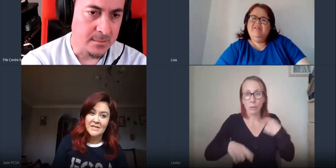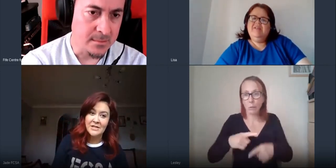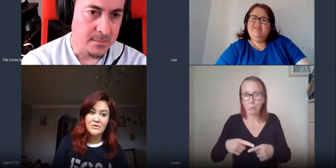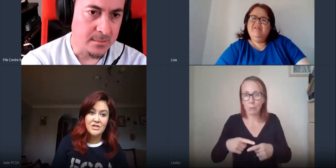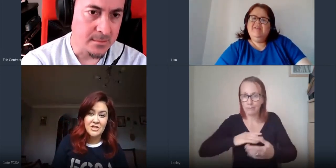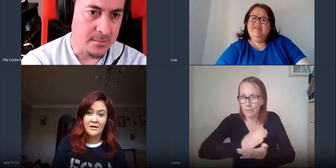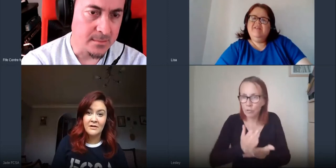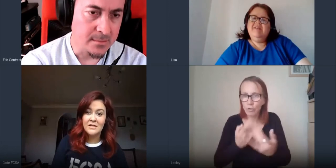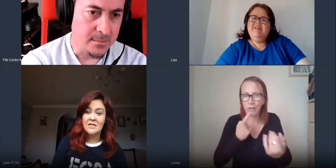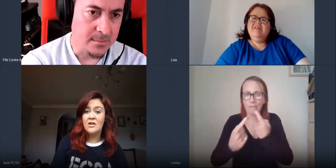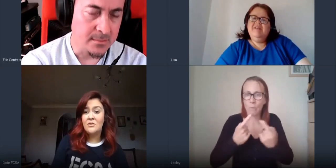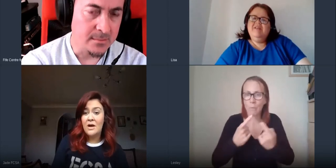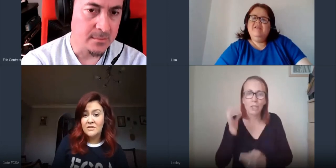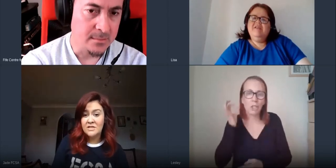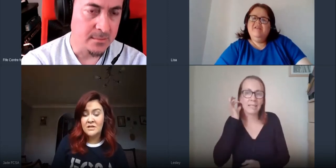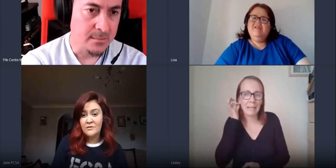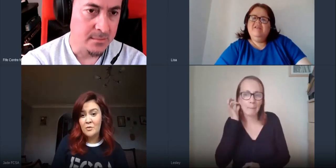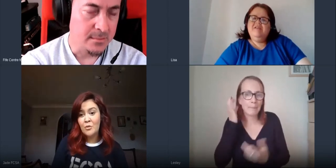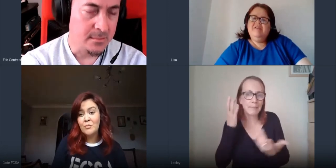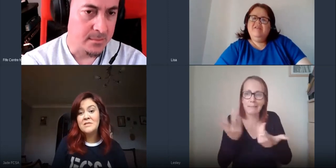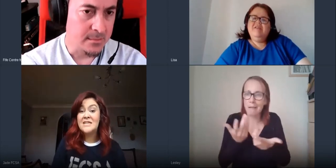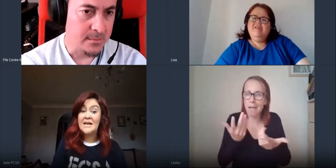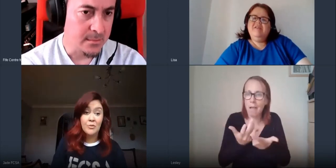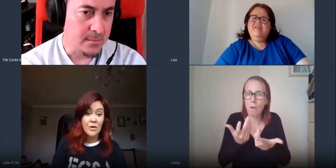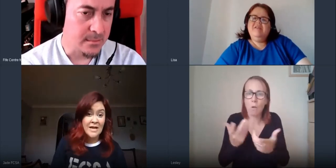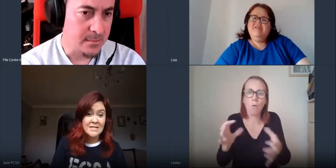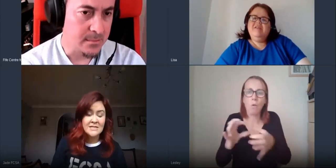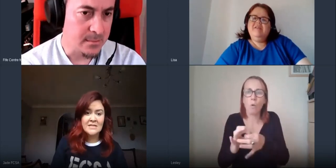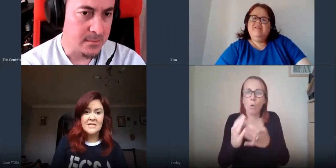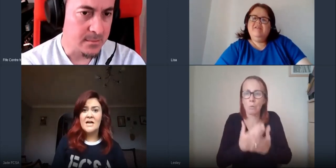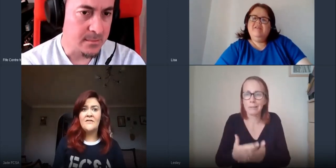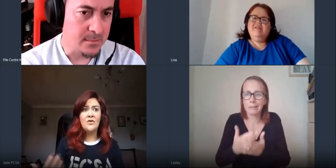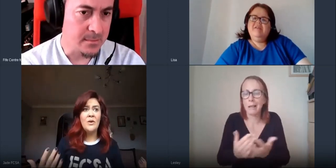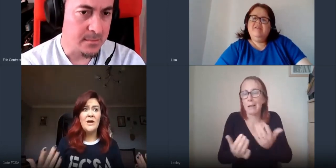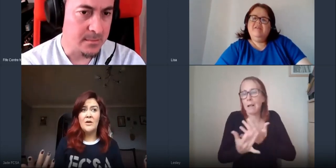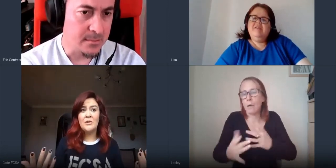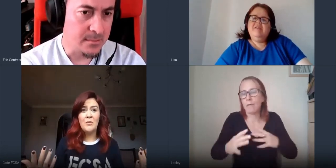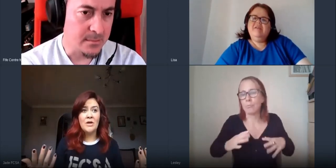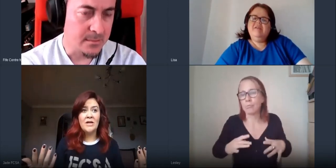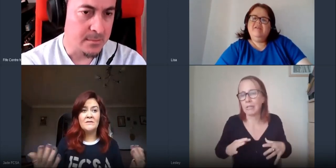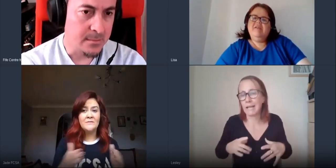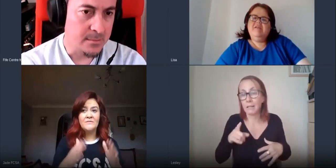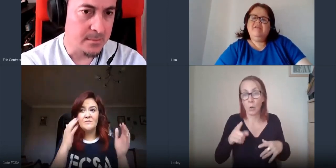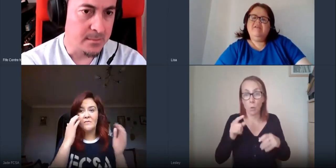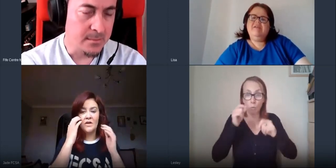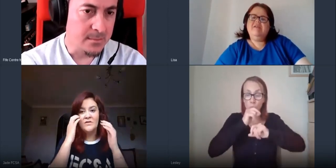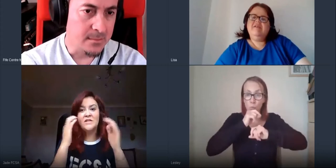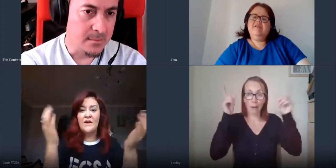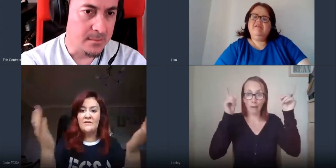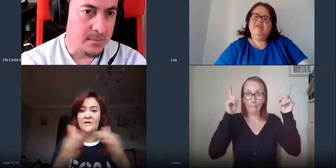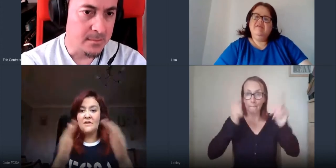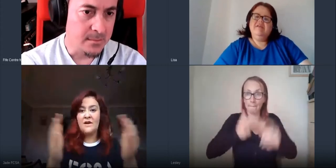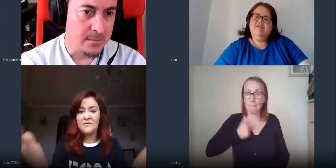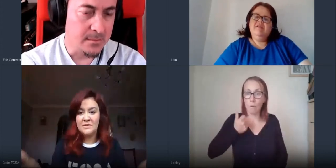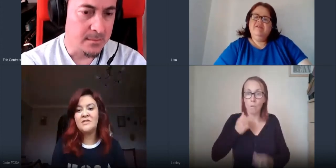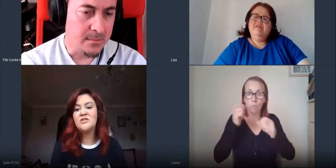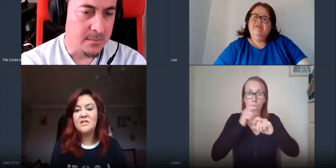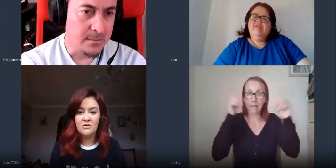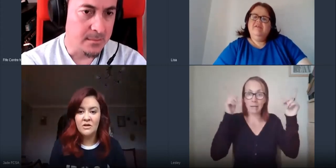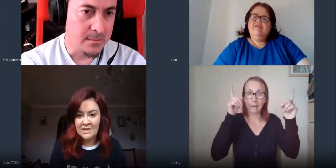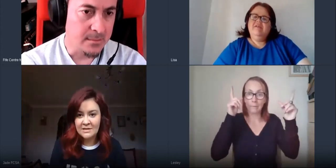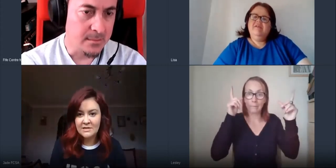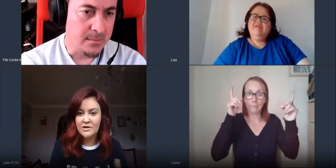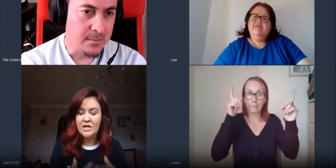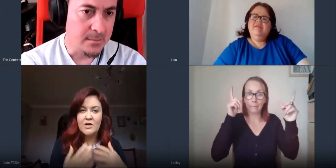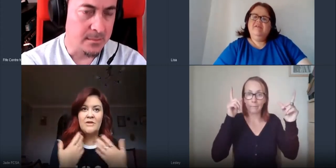continue to share you know how to study from home take breaks if you wake up in the morning obviously you have to you have to attend your digital